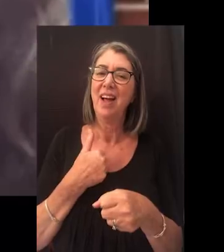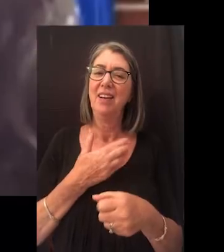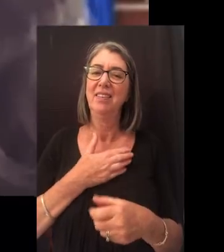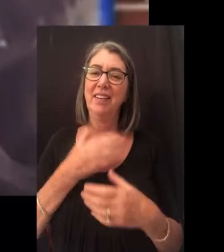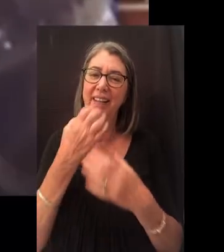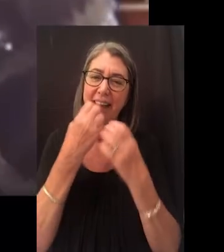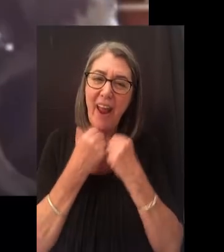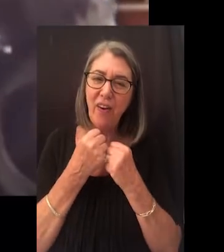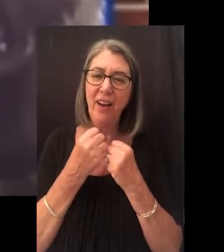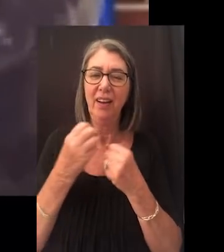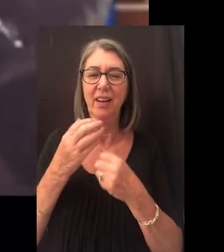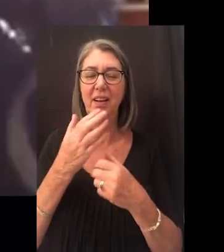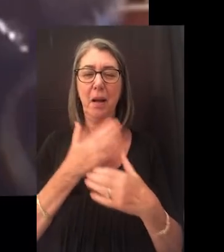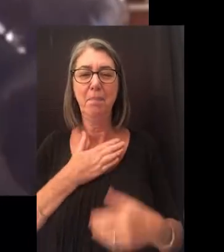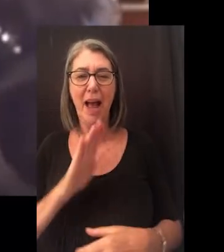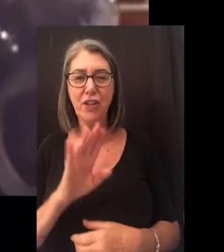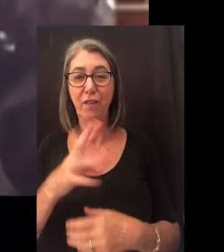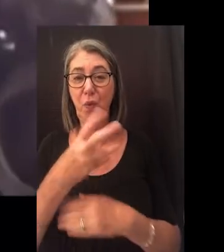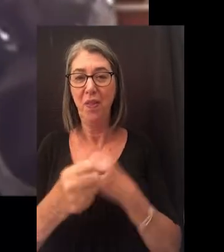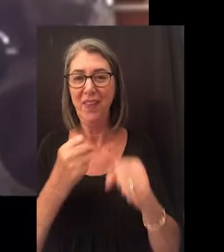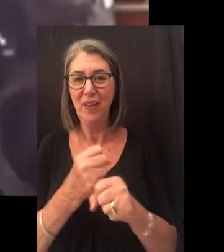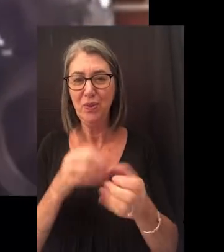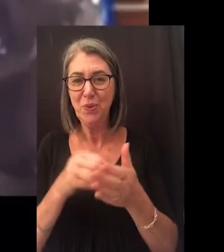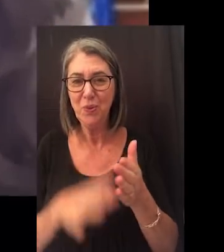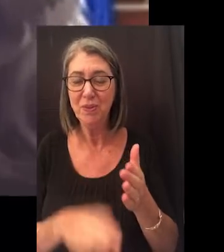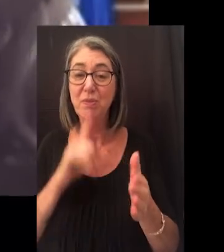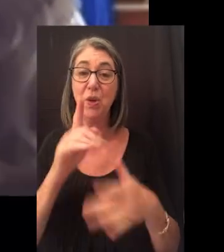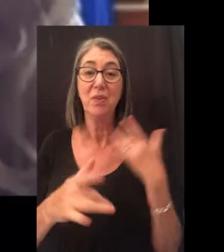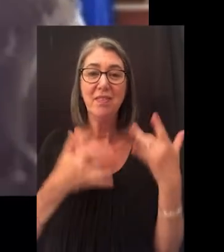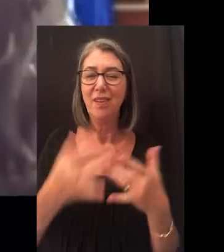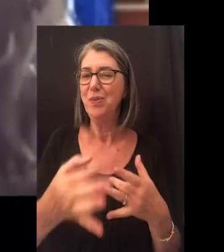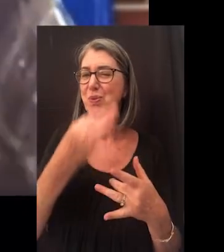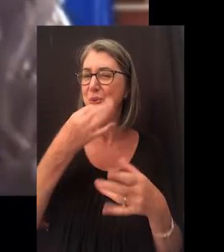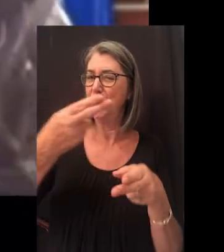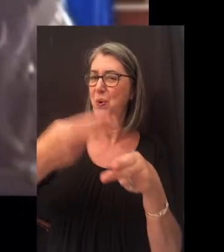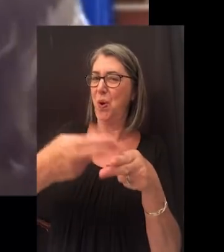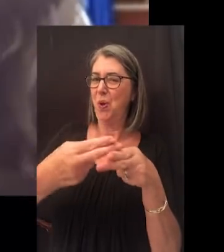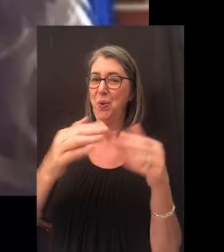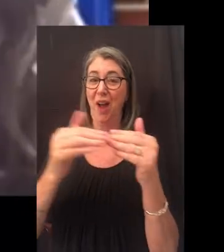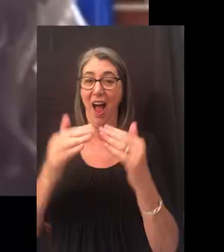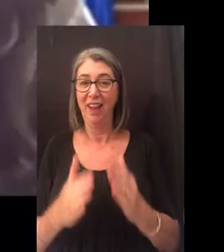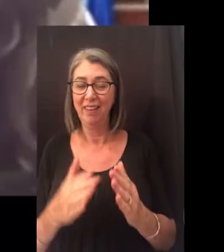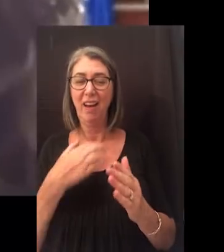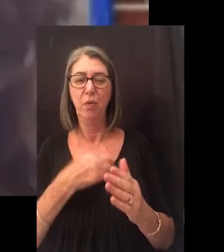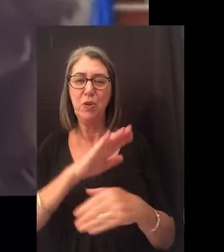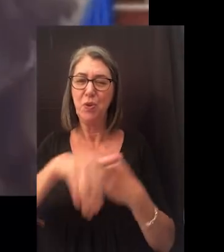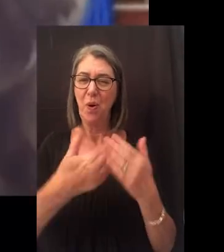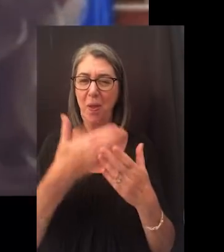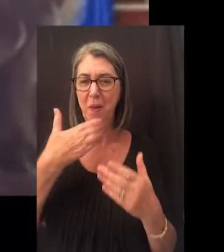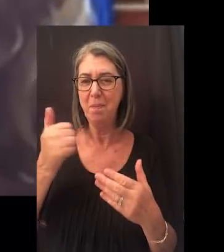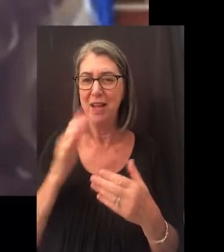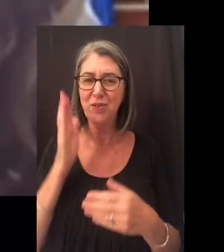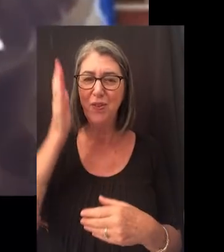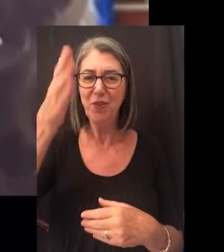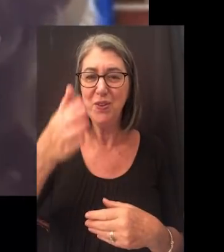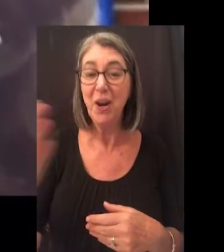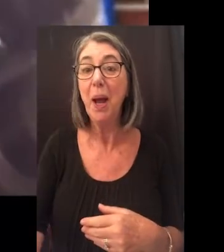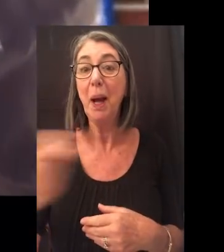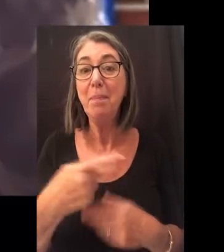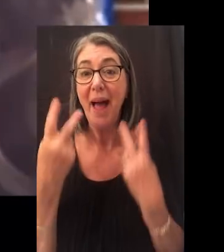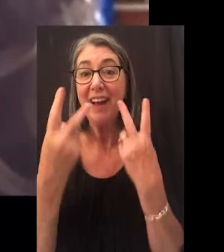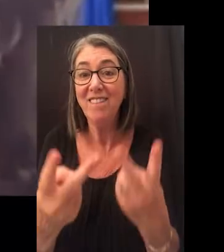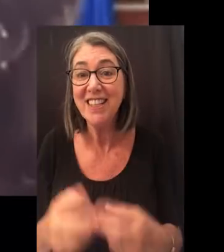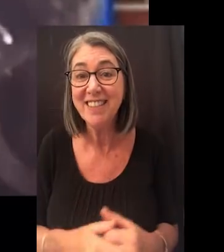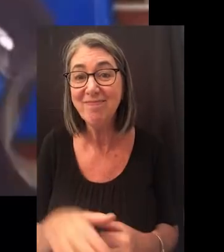and caring and compassionate fourth years. I'm so excited to soon call you colleague, and I wish you all the